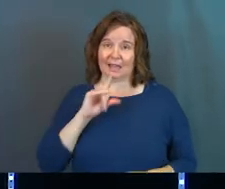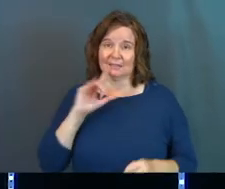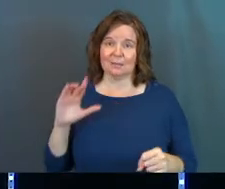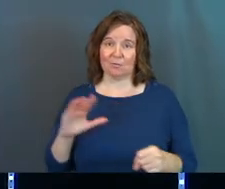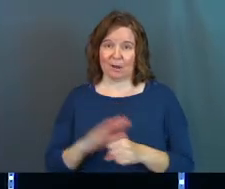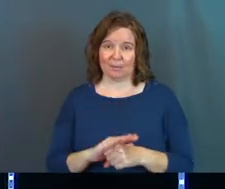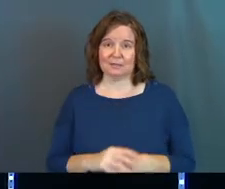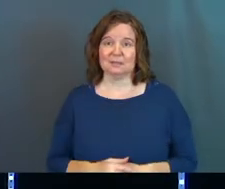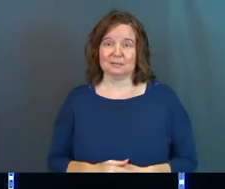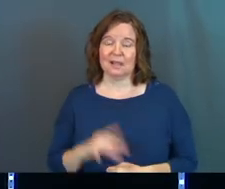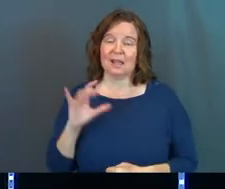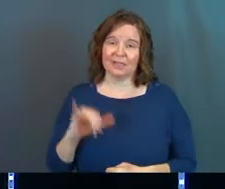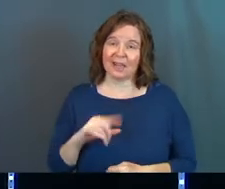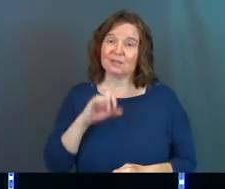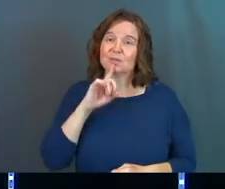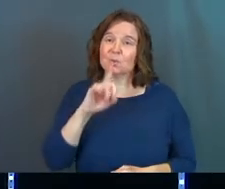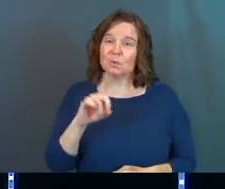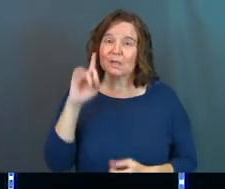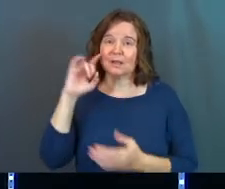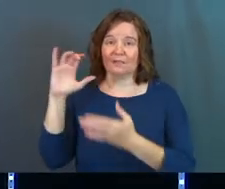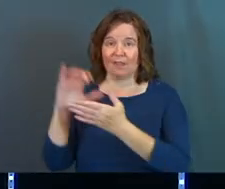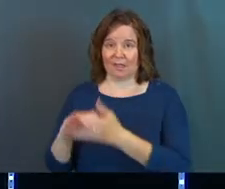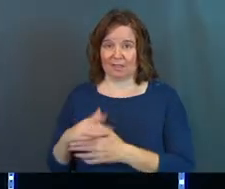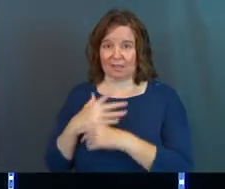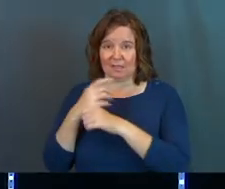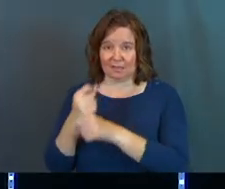promise. And that's the real faith.